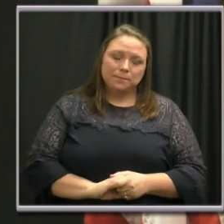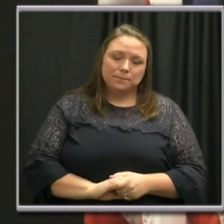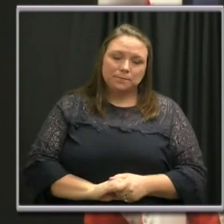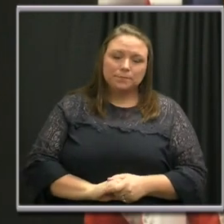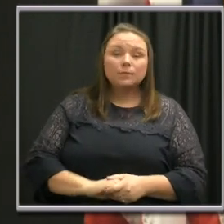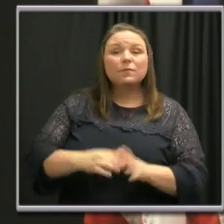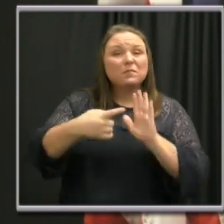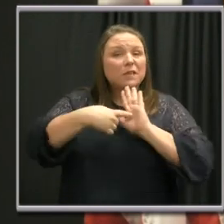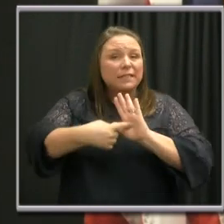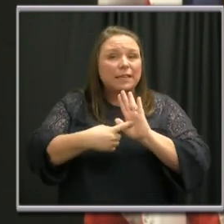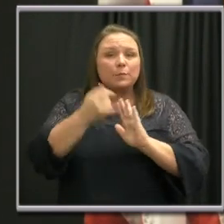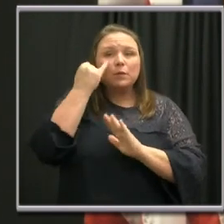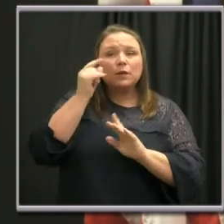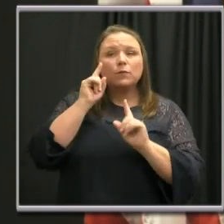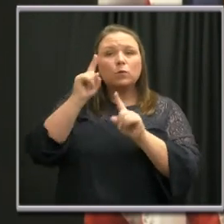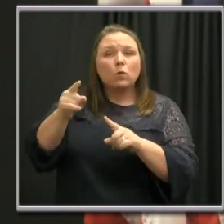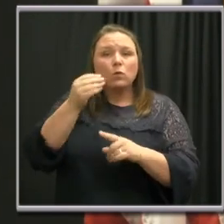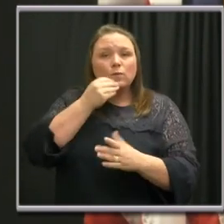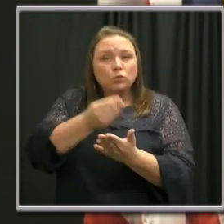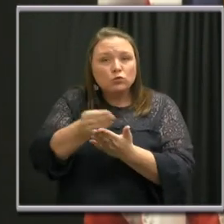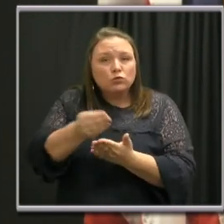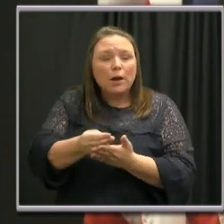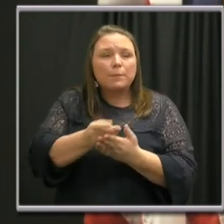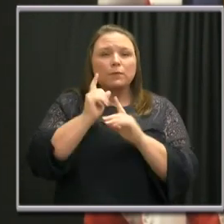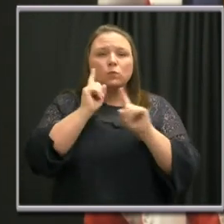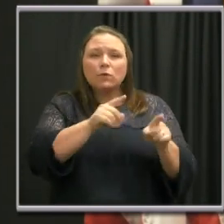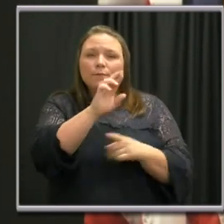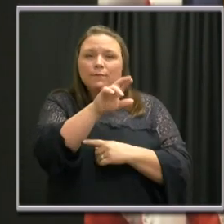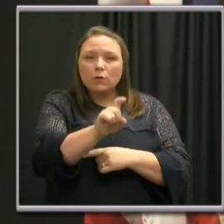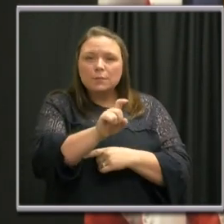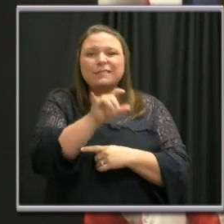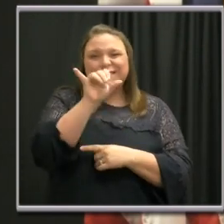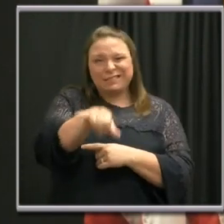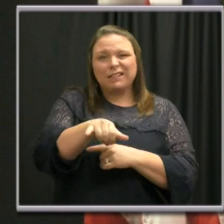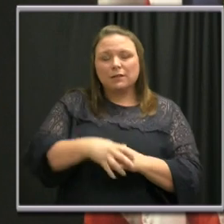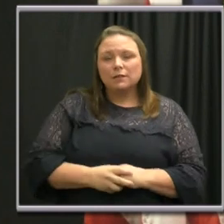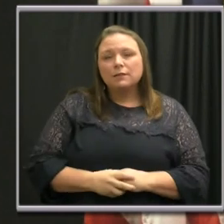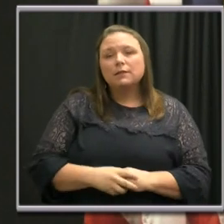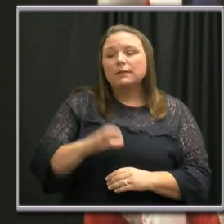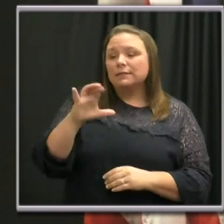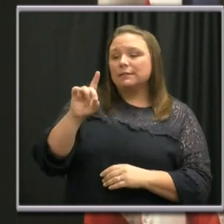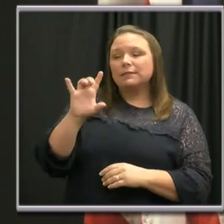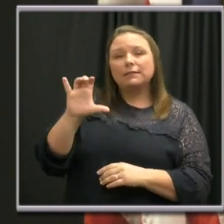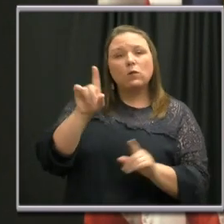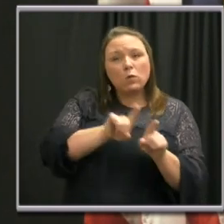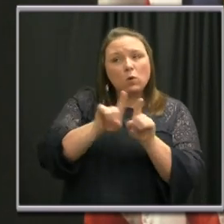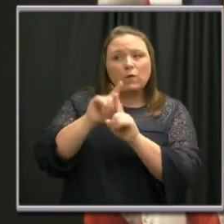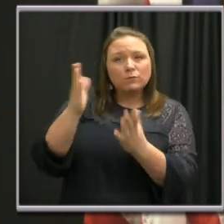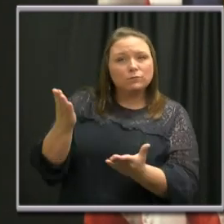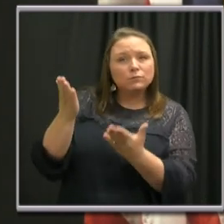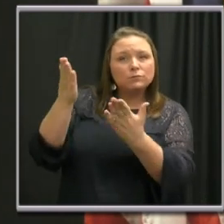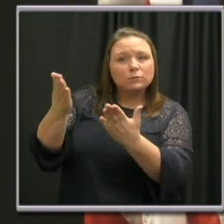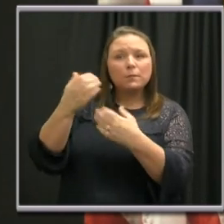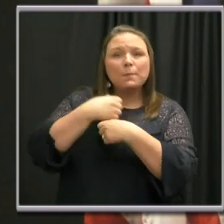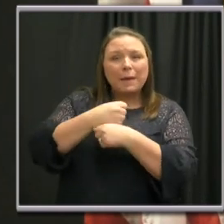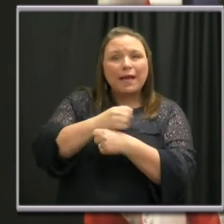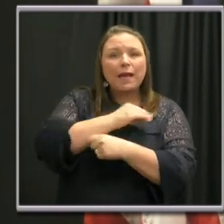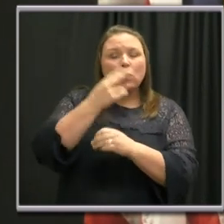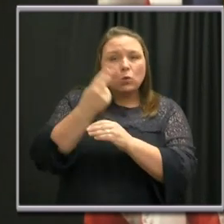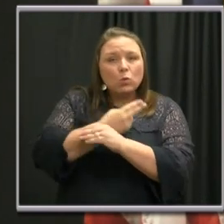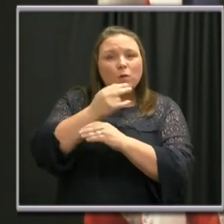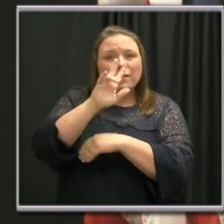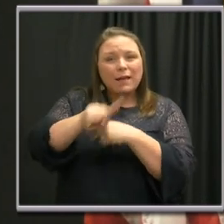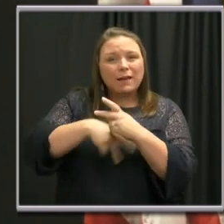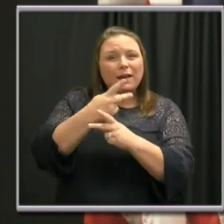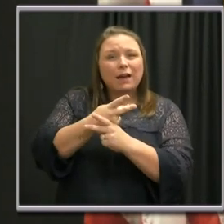for example, in grocery stores and pharmacies. The CDC also has several guidelines on making and using homemade